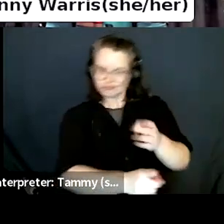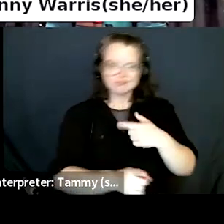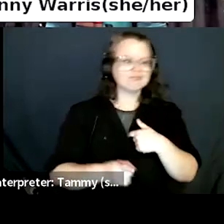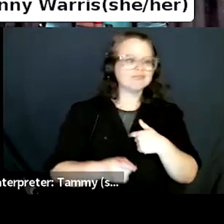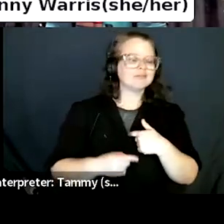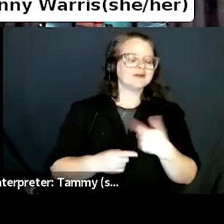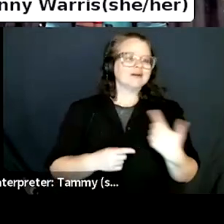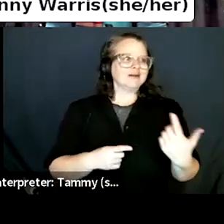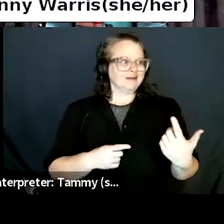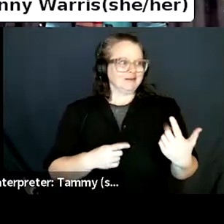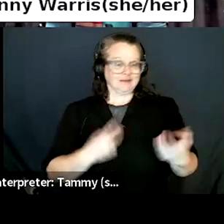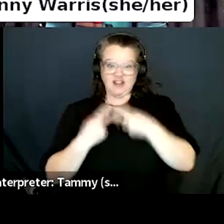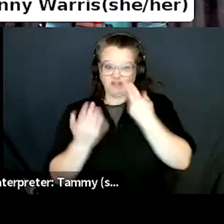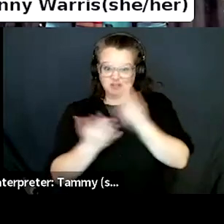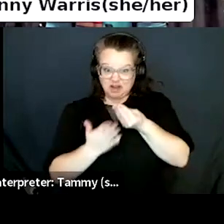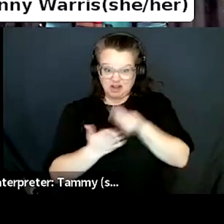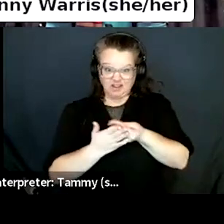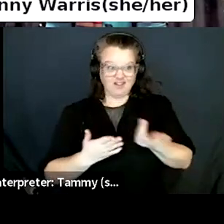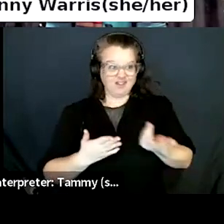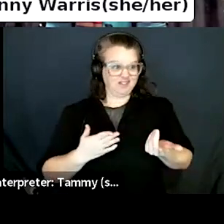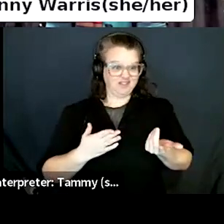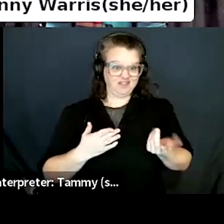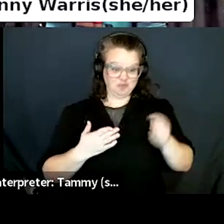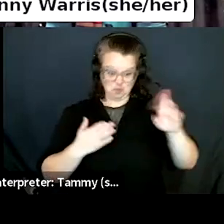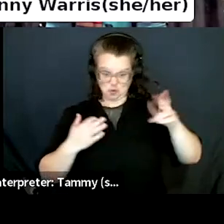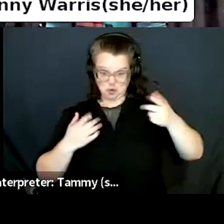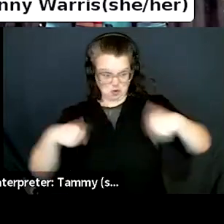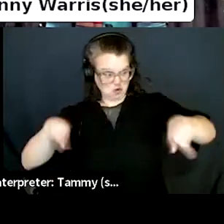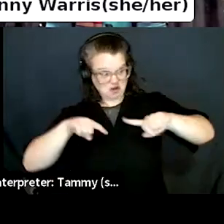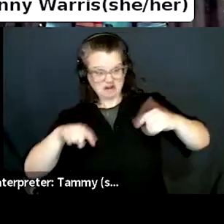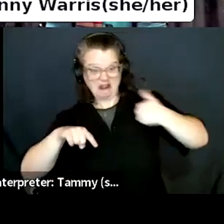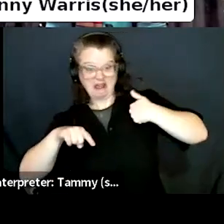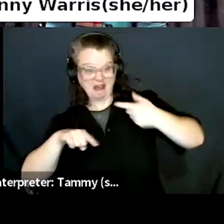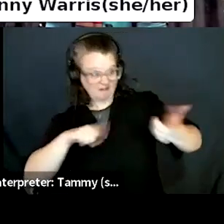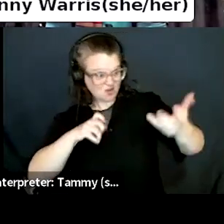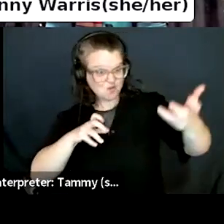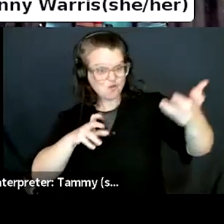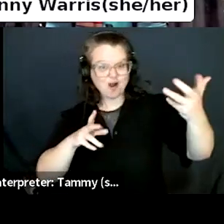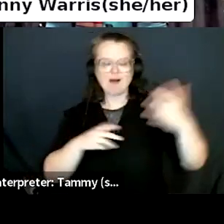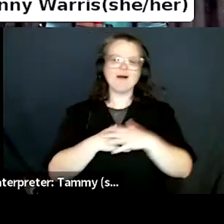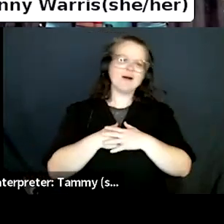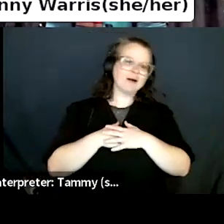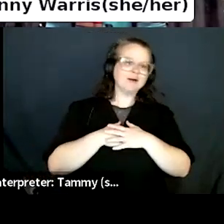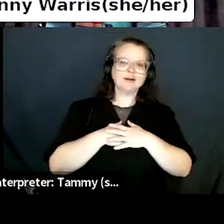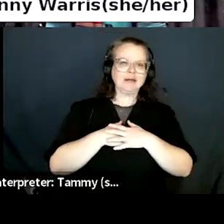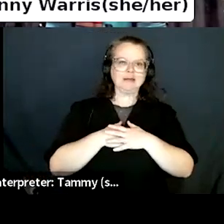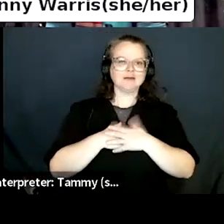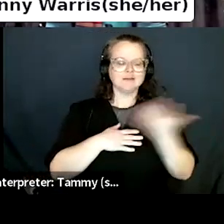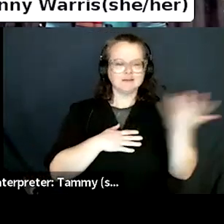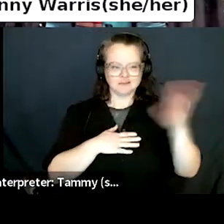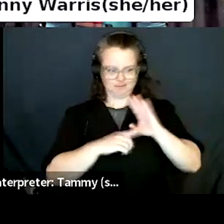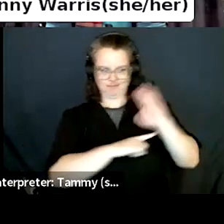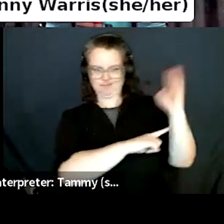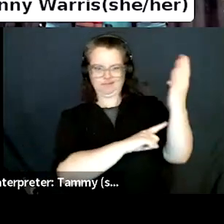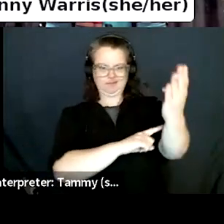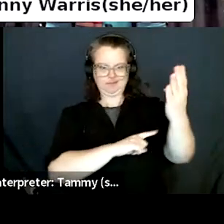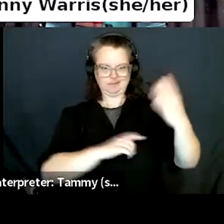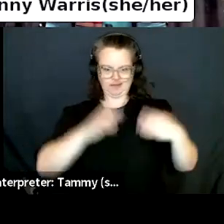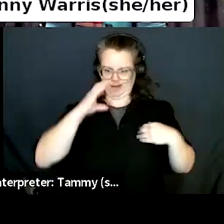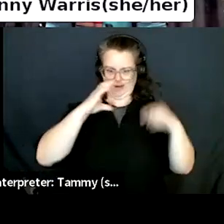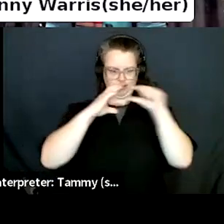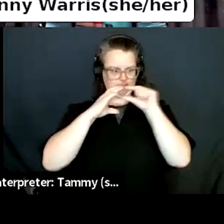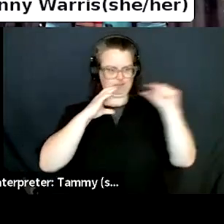save me money, but it does put more money directly into their pocket so that they don't have to pay that 30% to someone else.